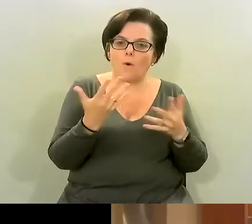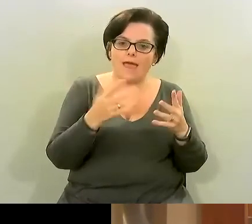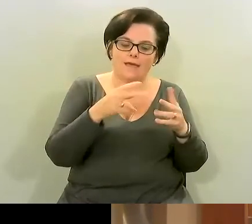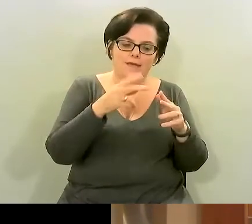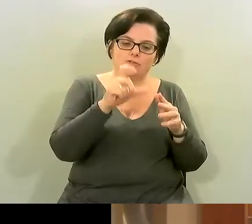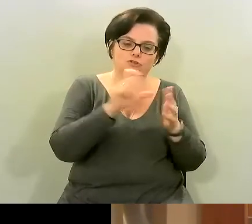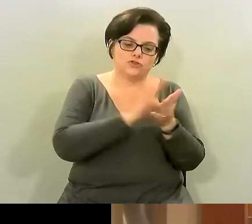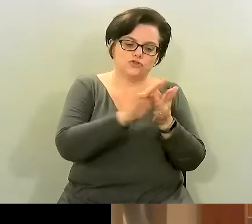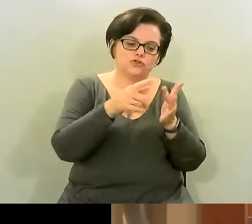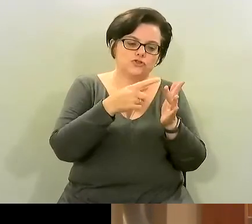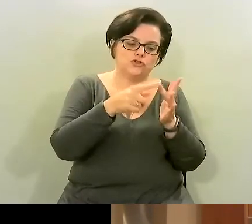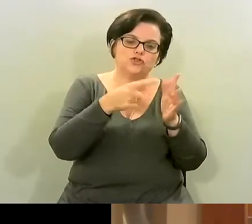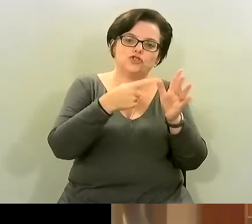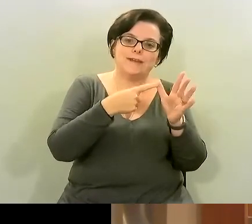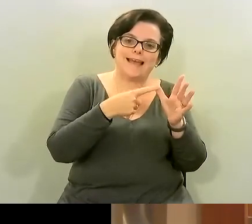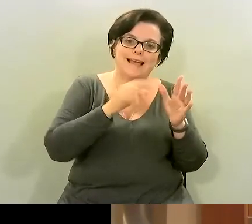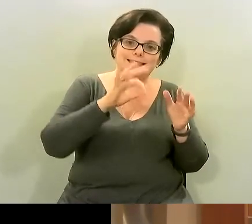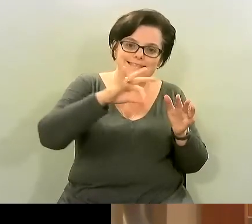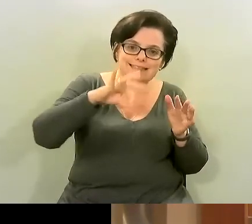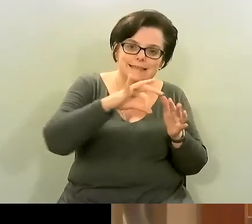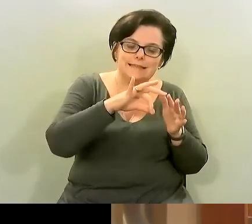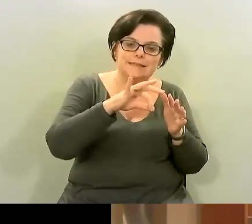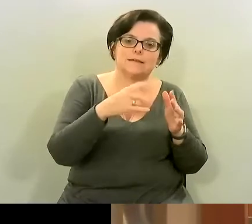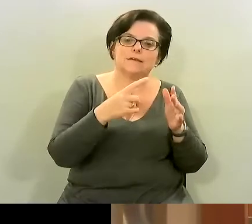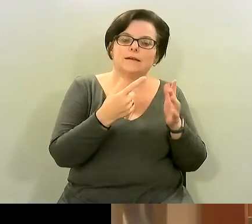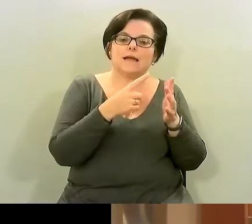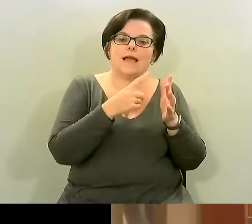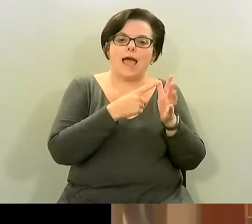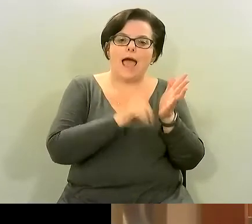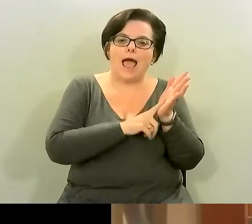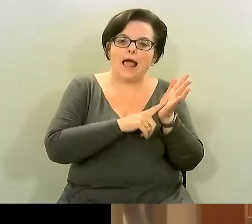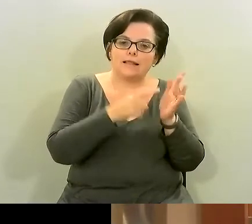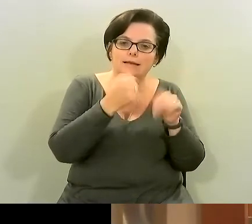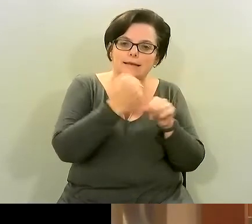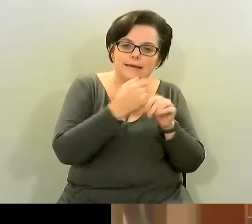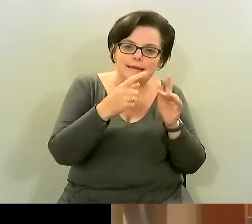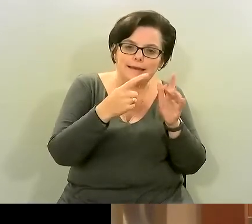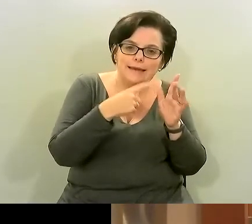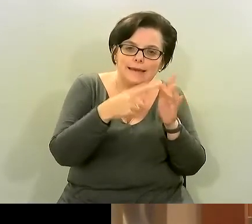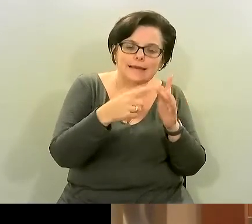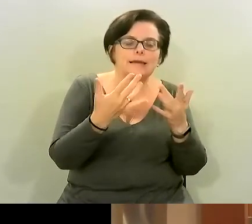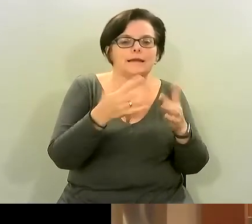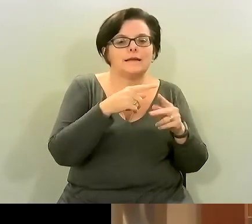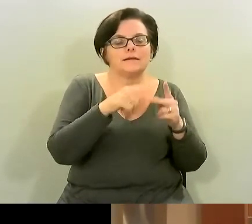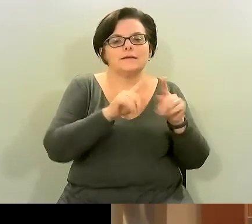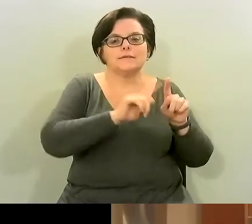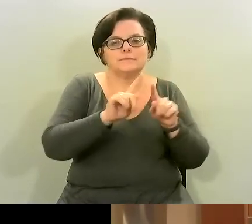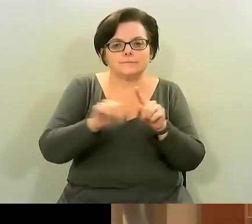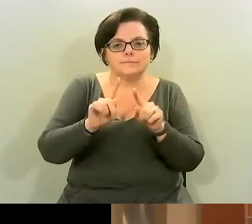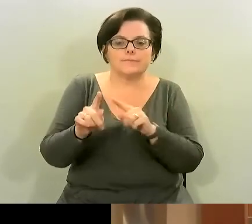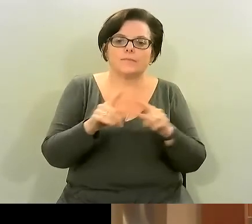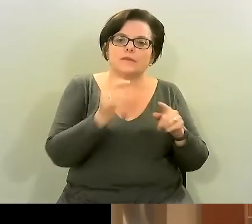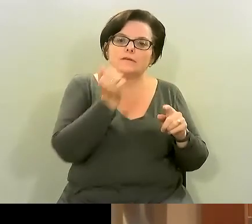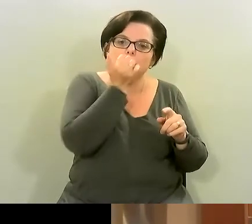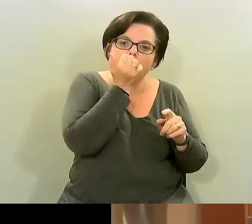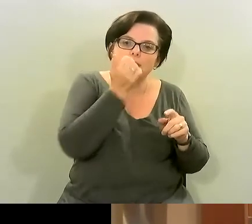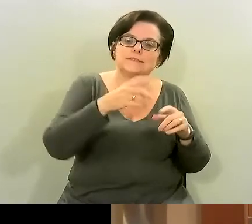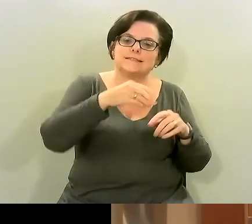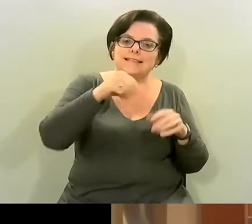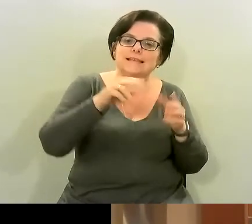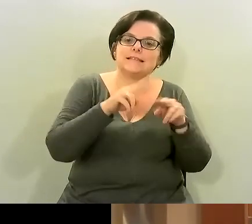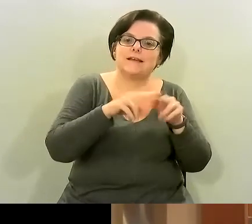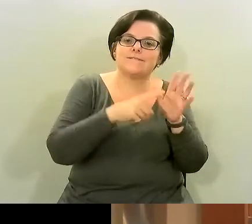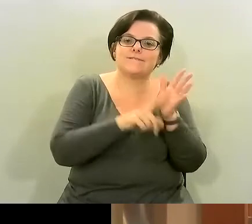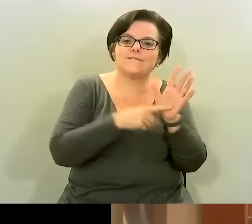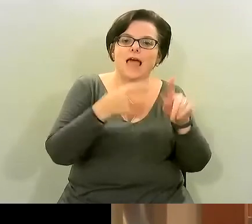seeds sea vegetables algae and other types of nuts and seeds which are good in different kind of omega